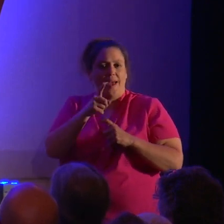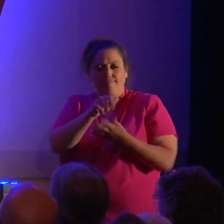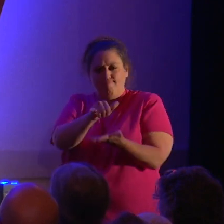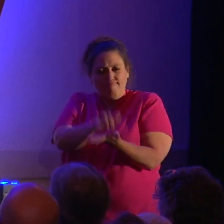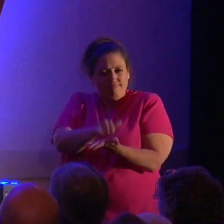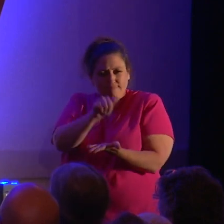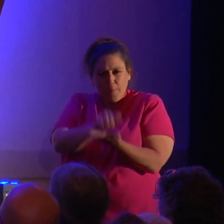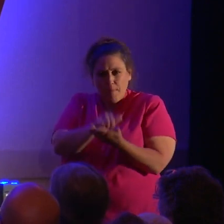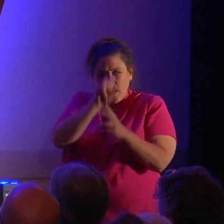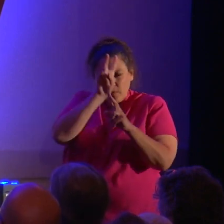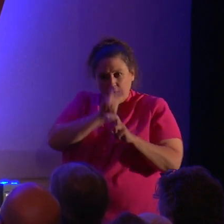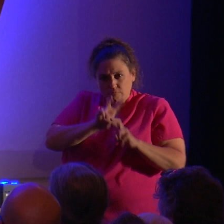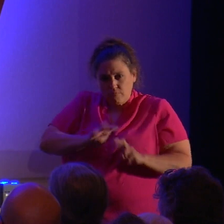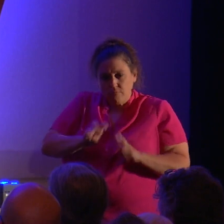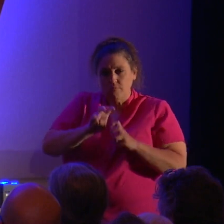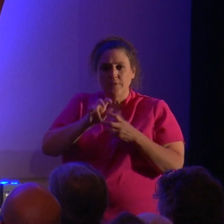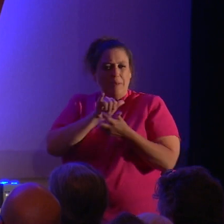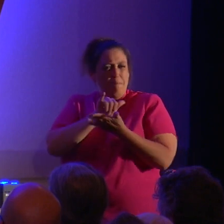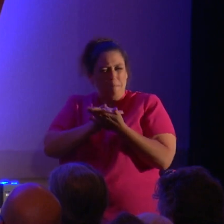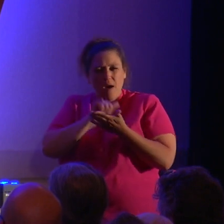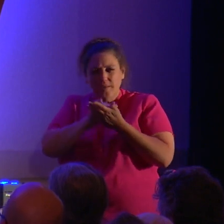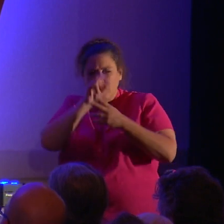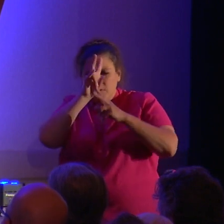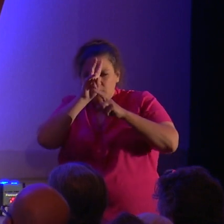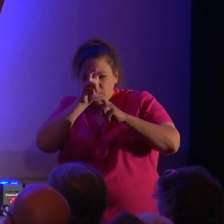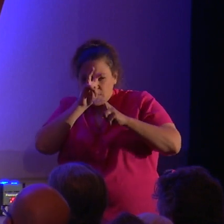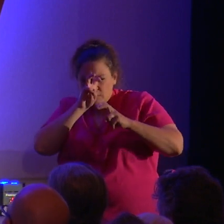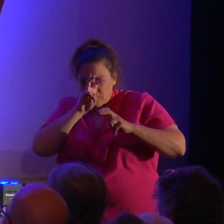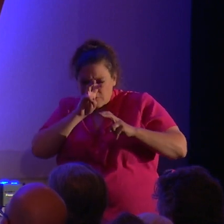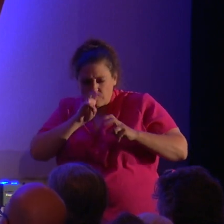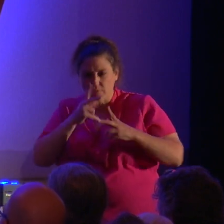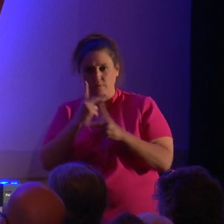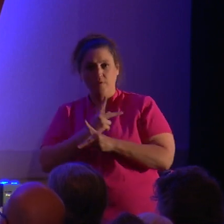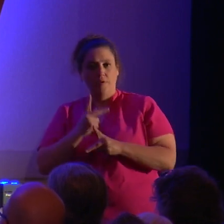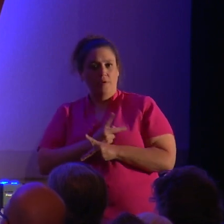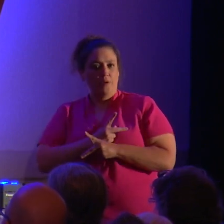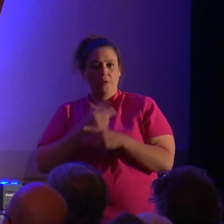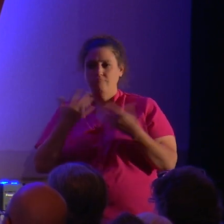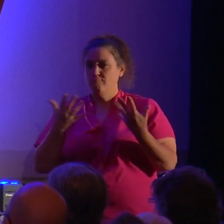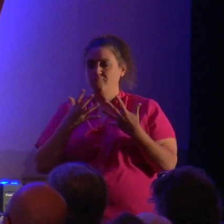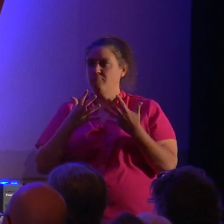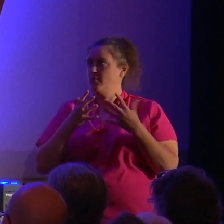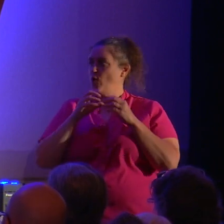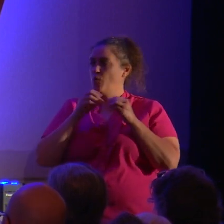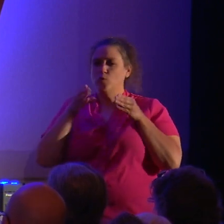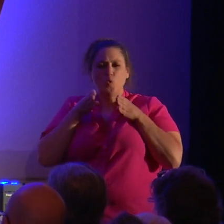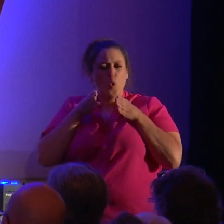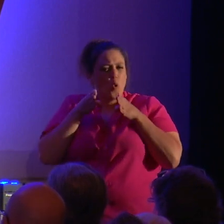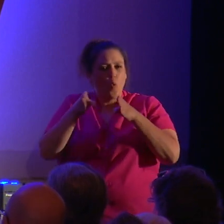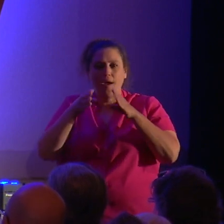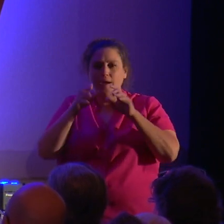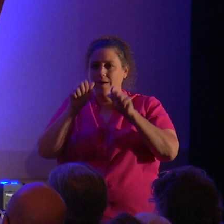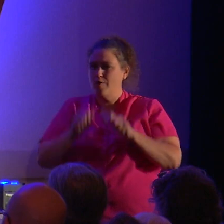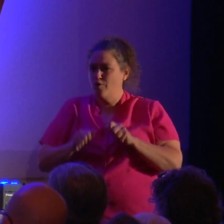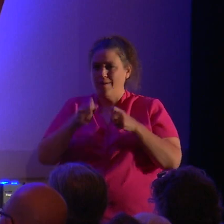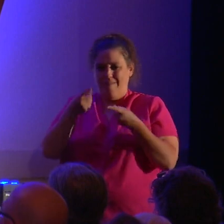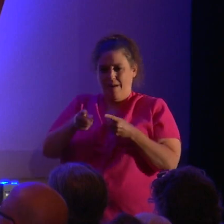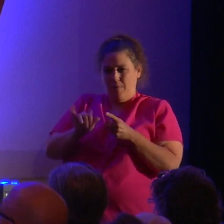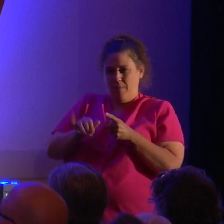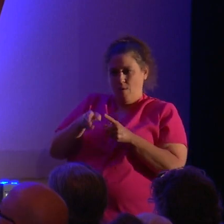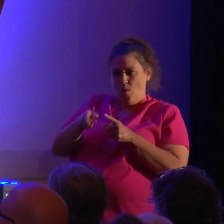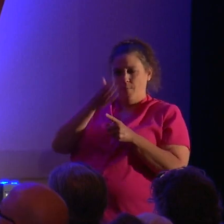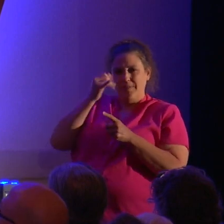get beyond them. There's no way that they could have evolved because they have to be this way just to begin with. Boom, bang, bing.